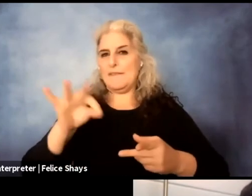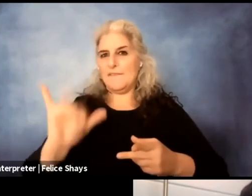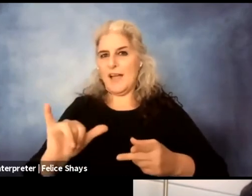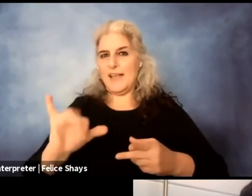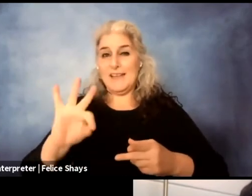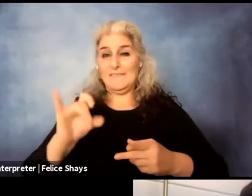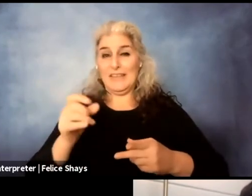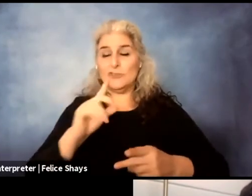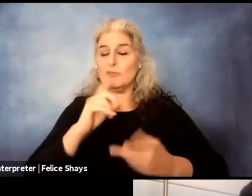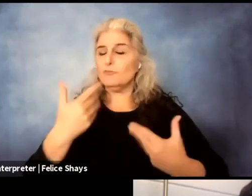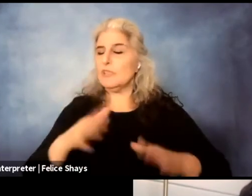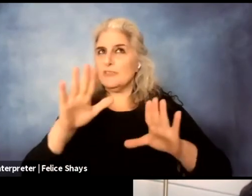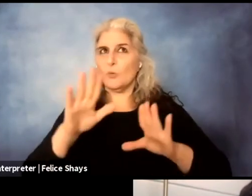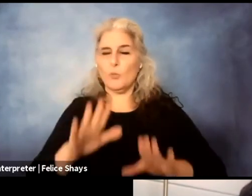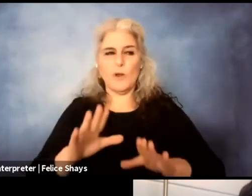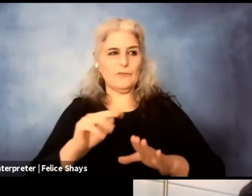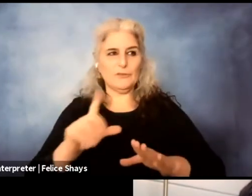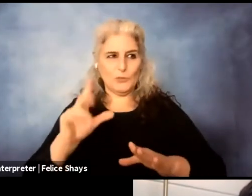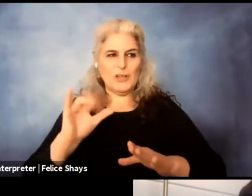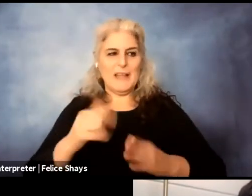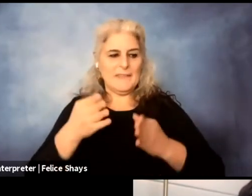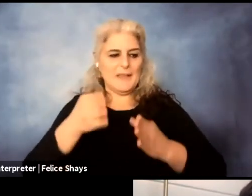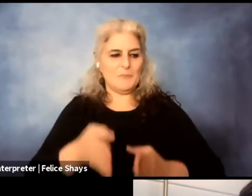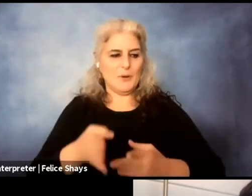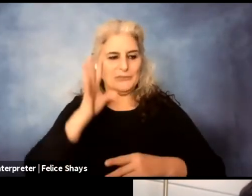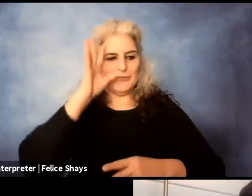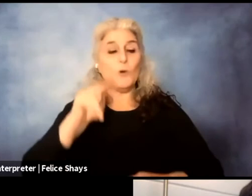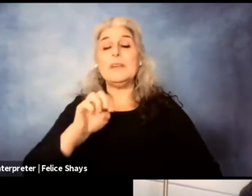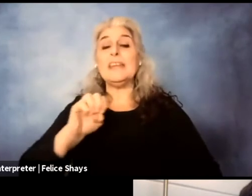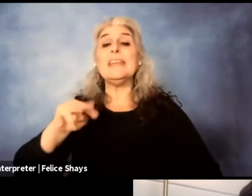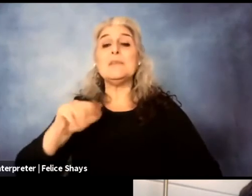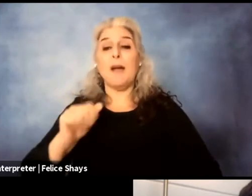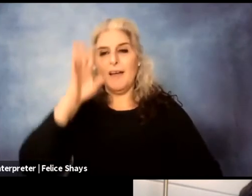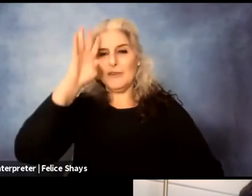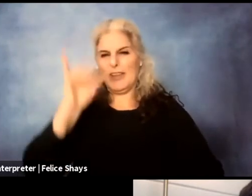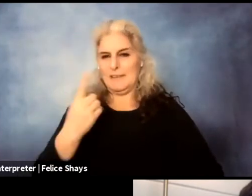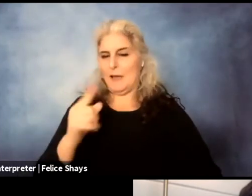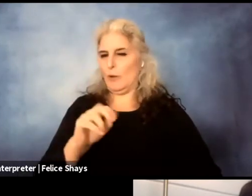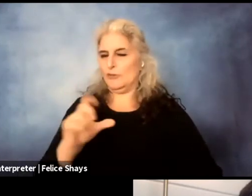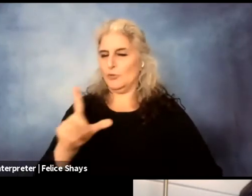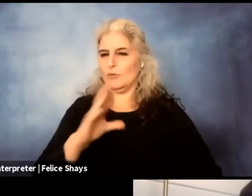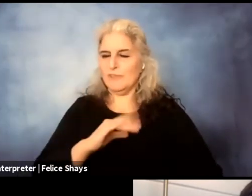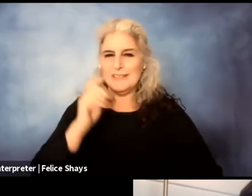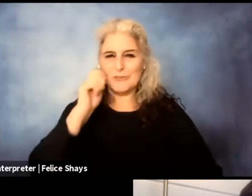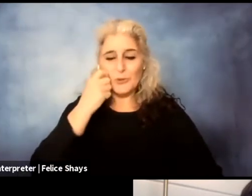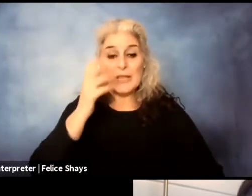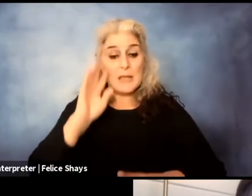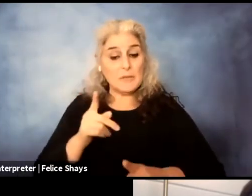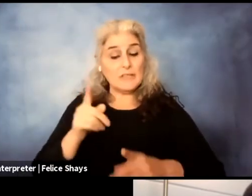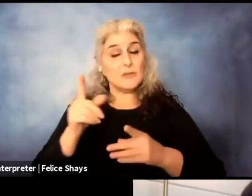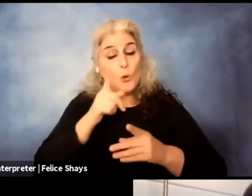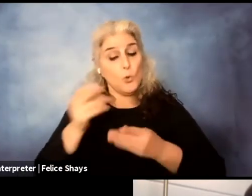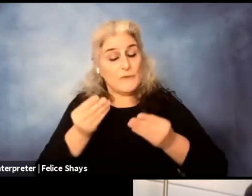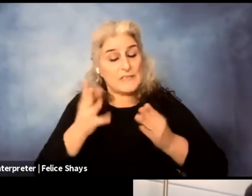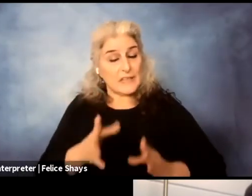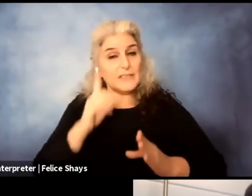it's, it's really like a reflection on thinking about, you know, um, guided conversations and guided